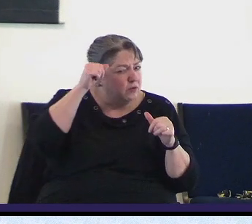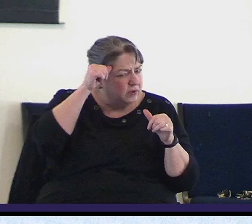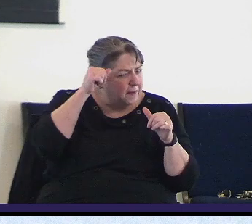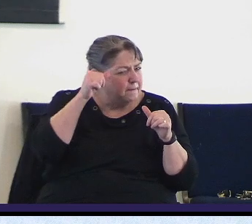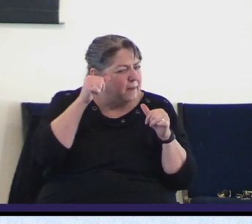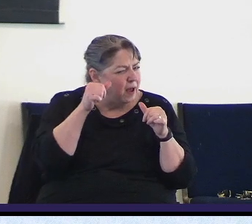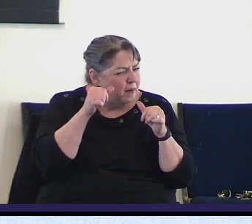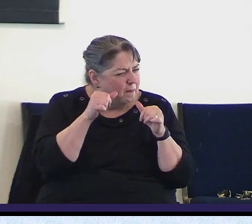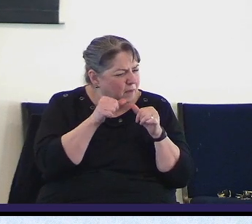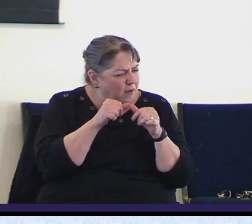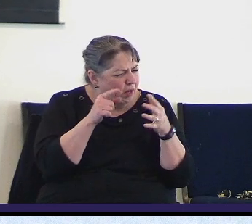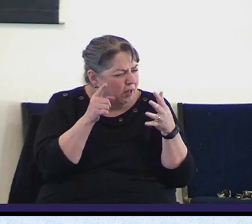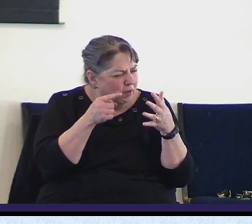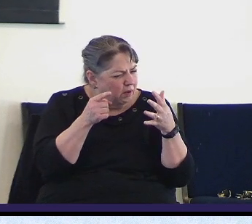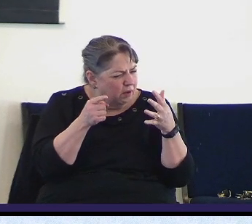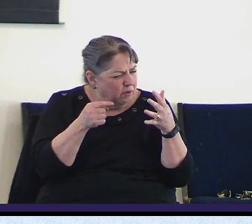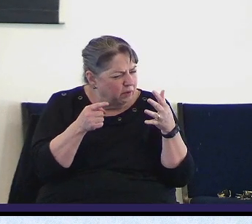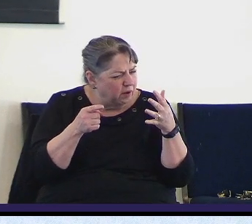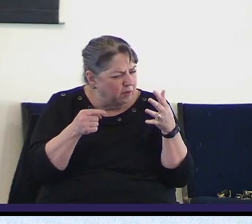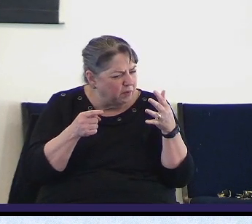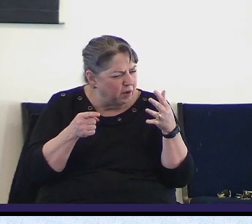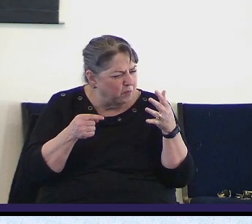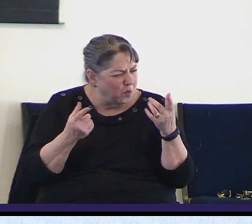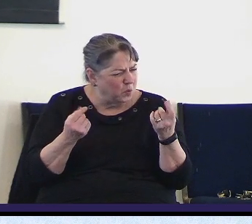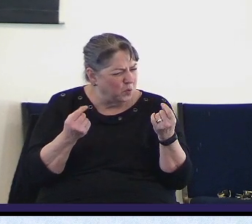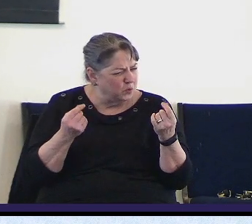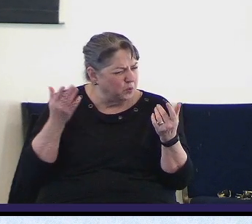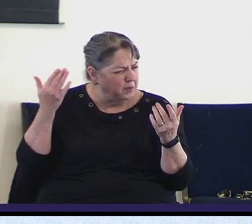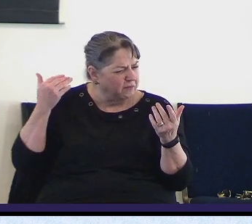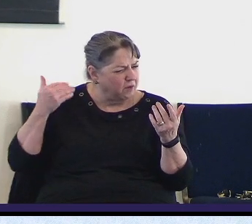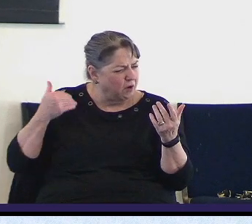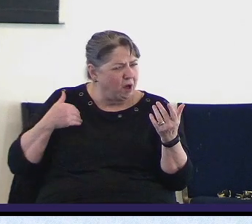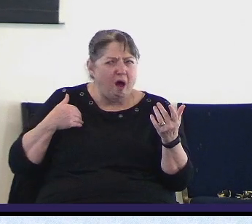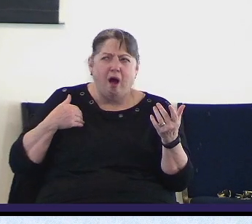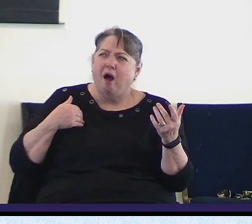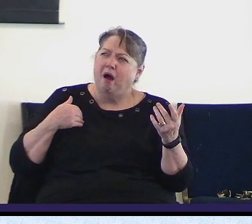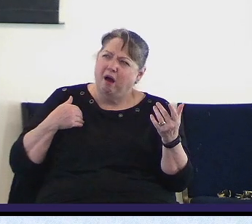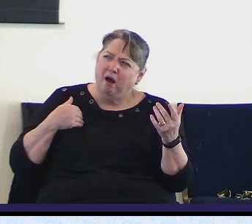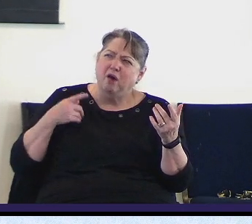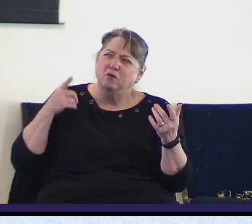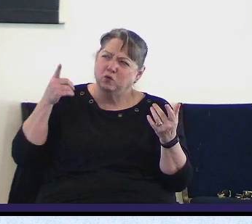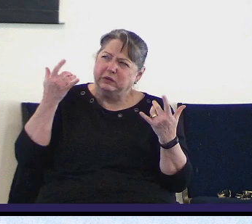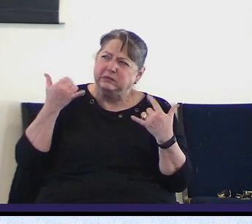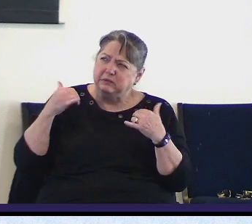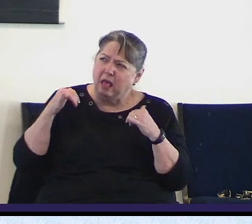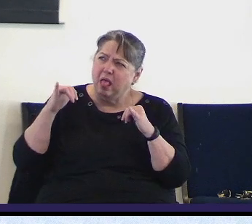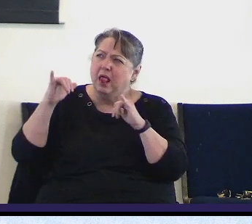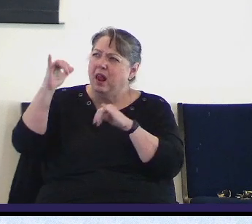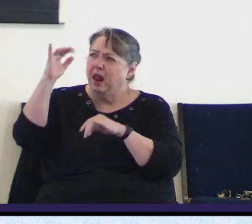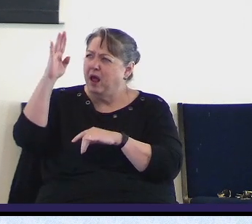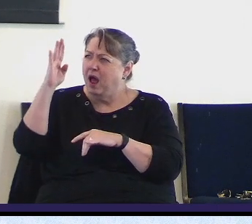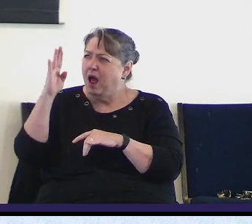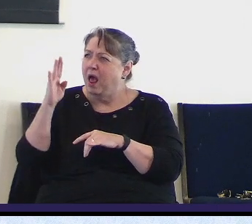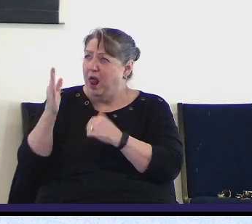the faithfulness of God and what he had done in the past and he claimed that he will do it again